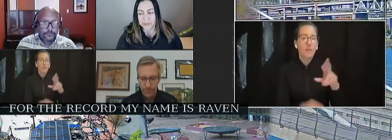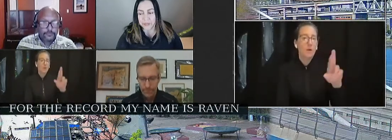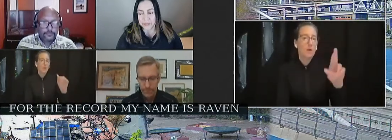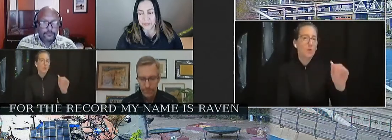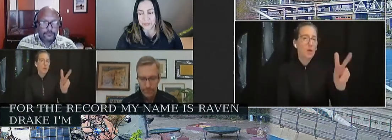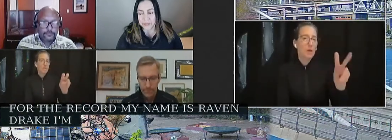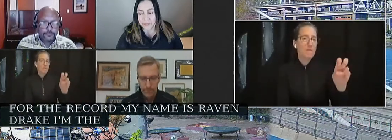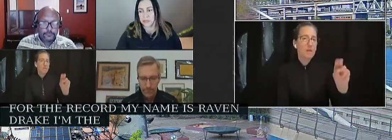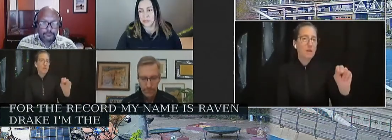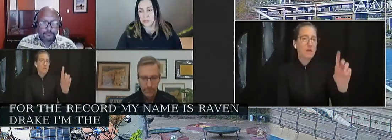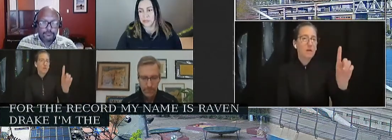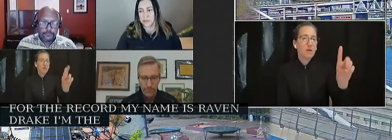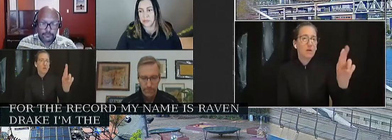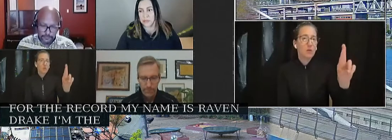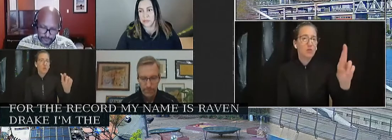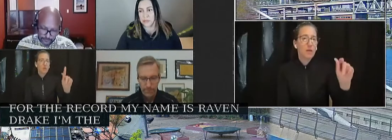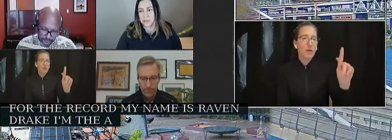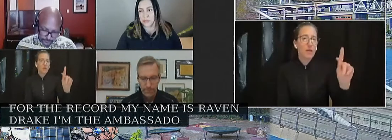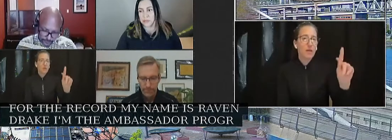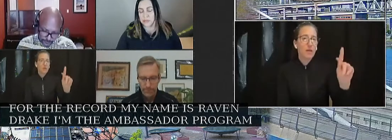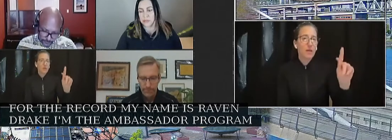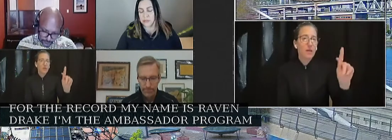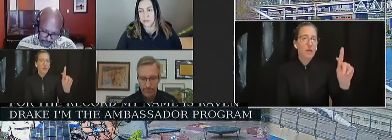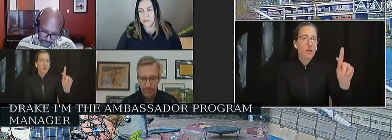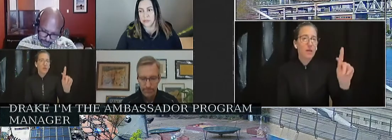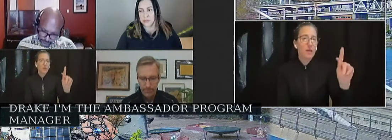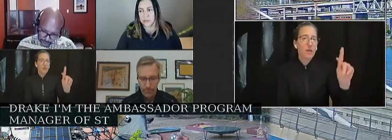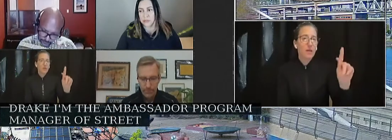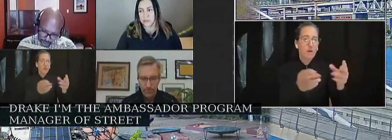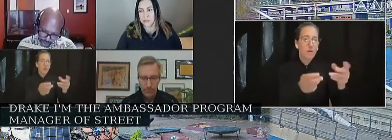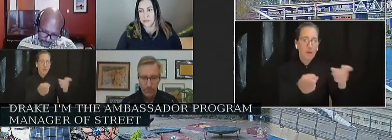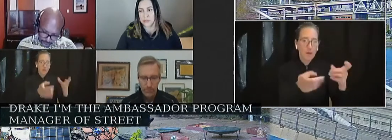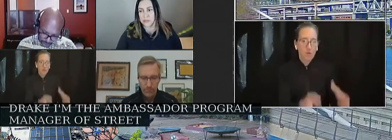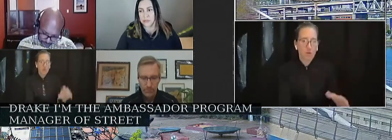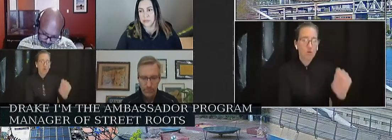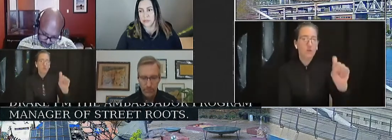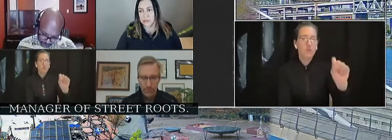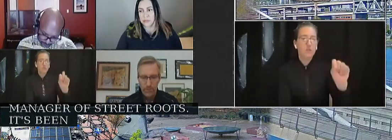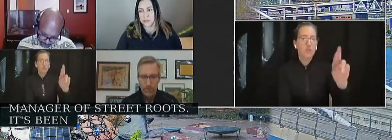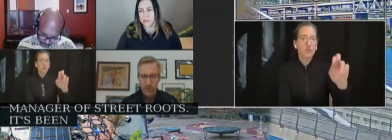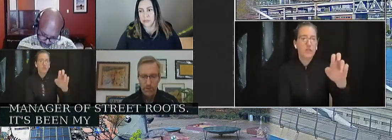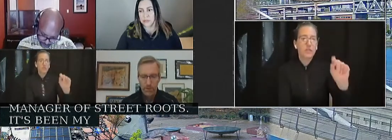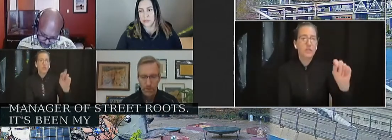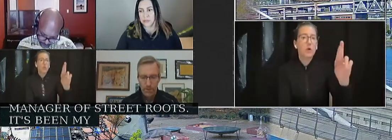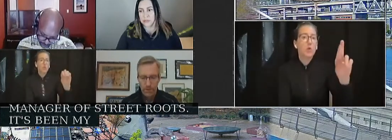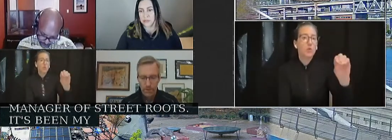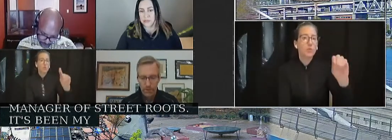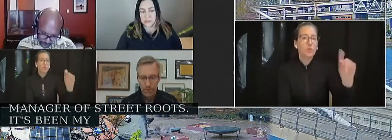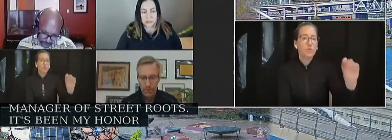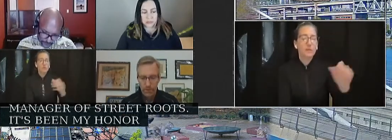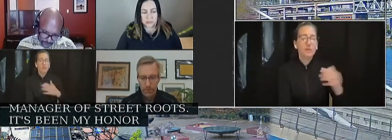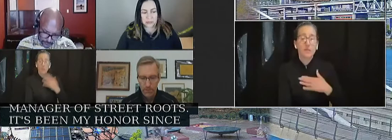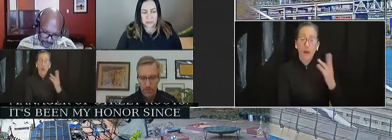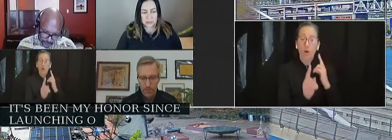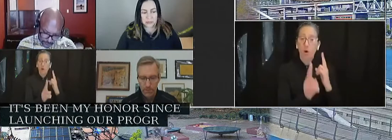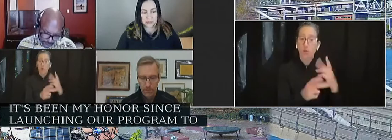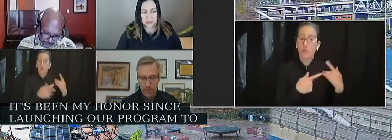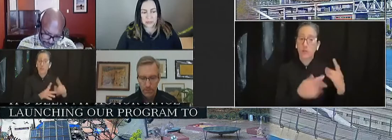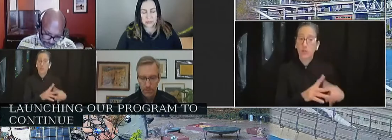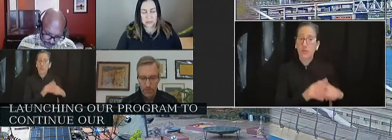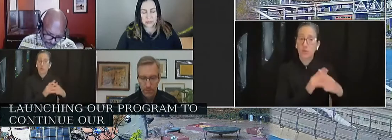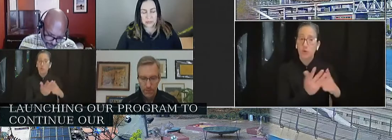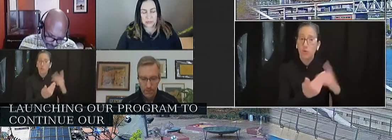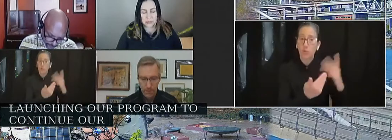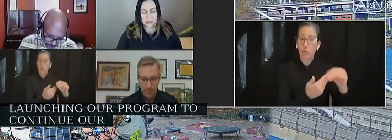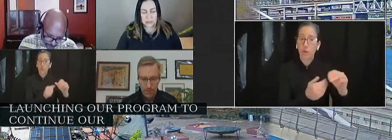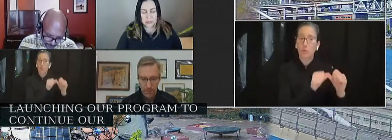Manager at Street Roots. It's been my distinct honor since launching our Ambassador Program to continue our efforts and community